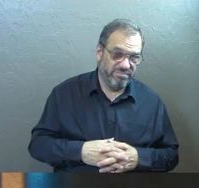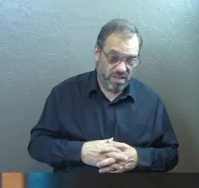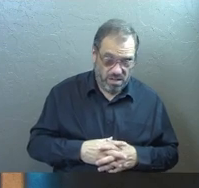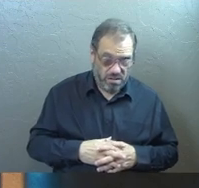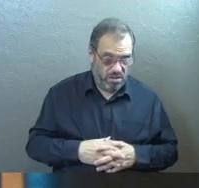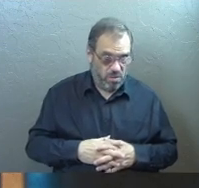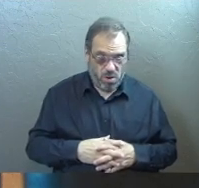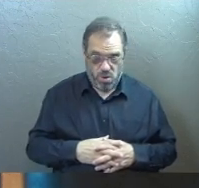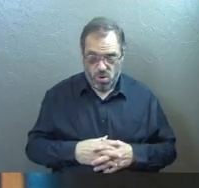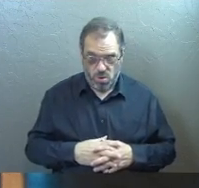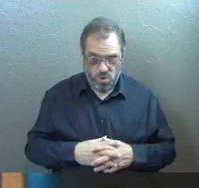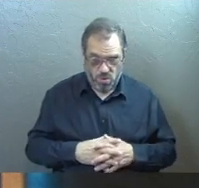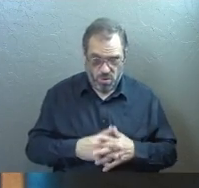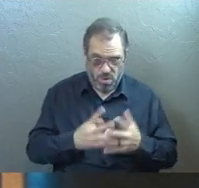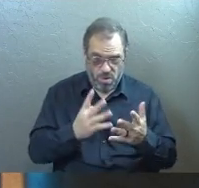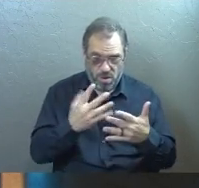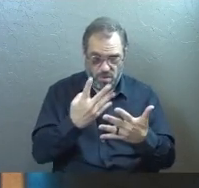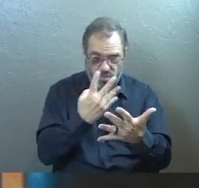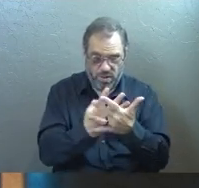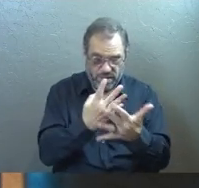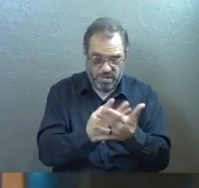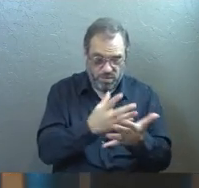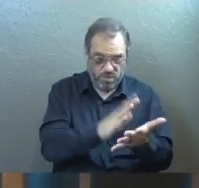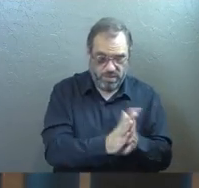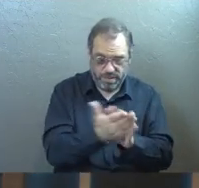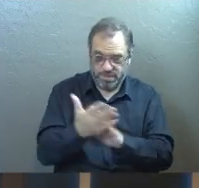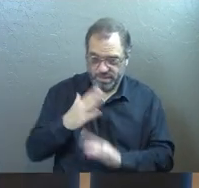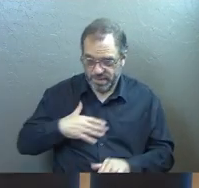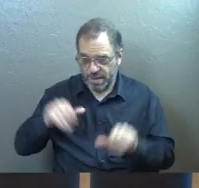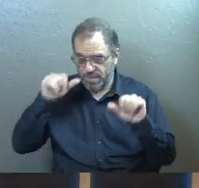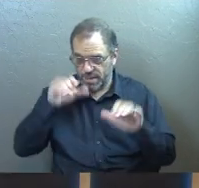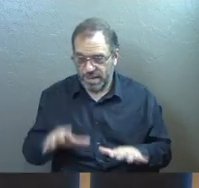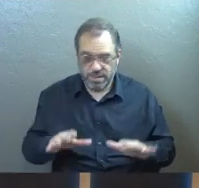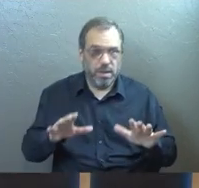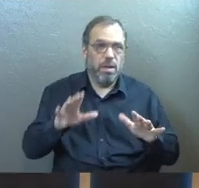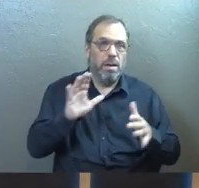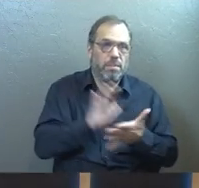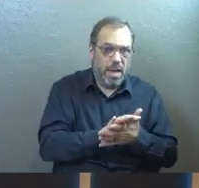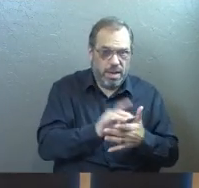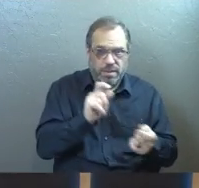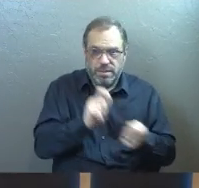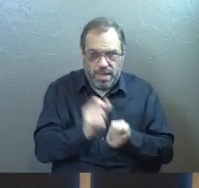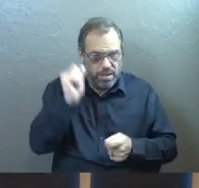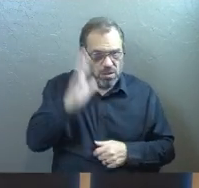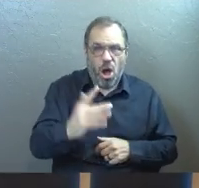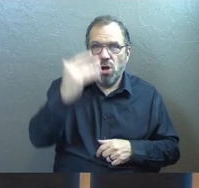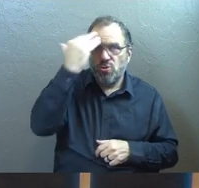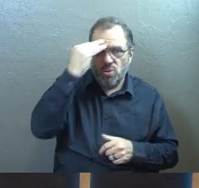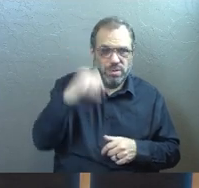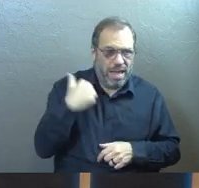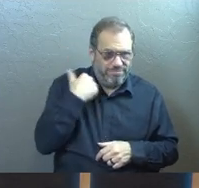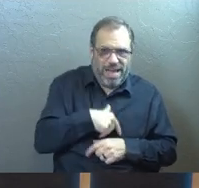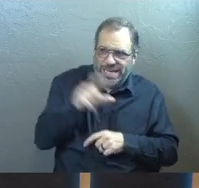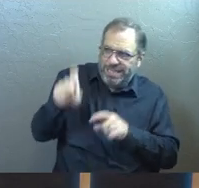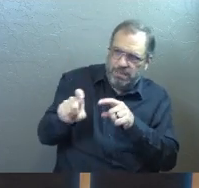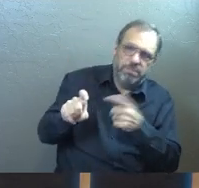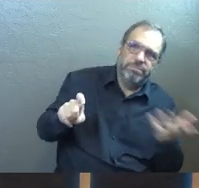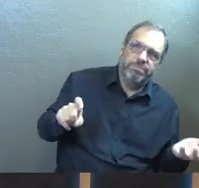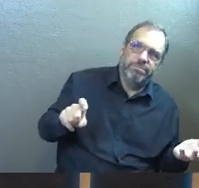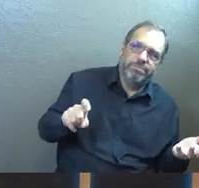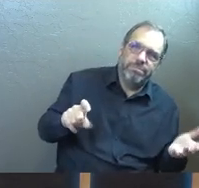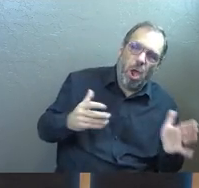All of a sudden, our prisons might become our blessings, right? It might be exactly what God knew that we needed.